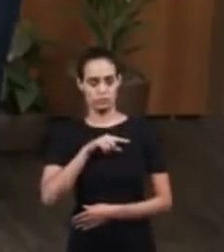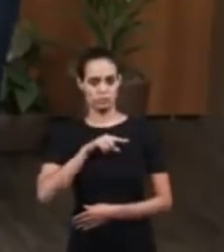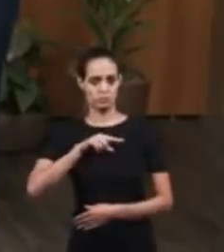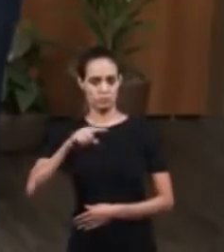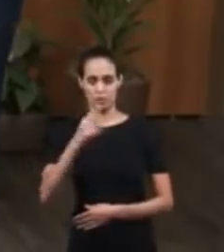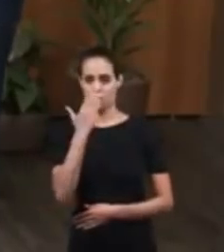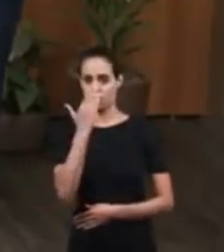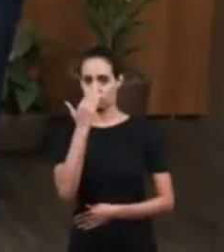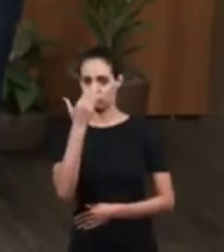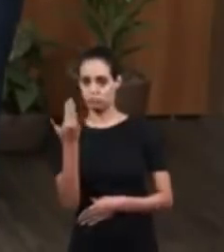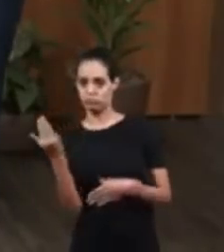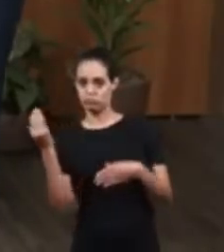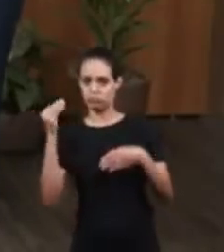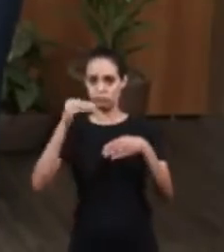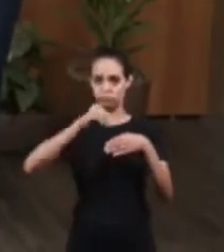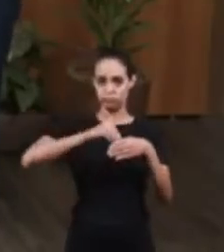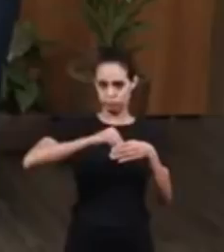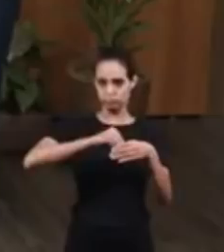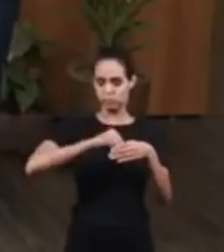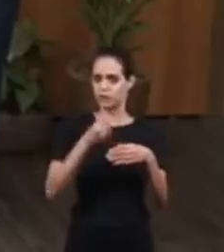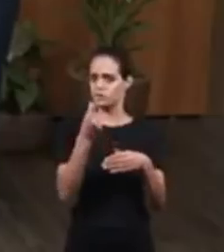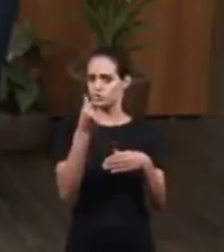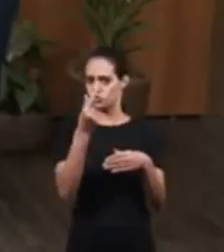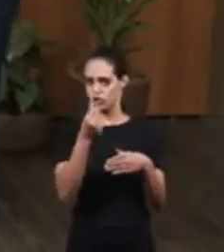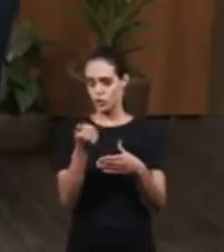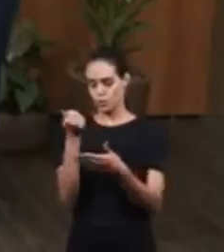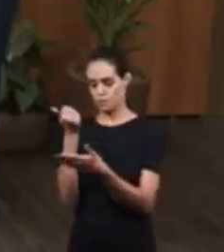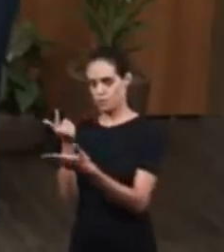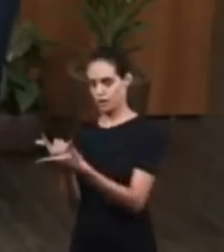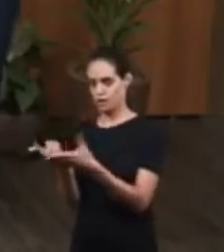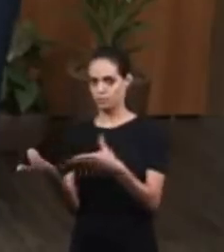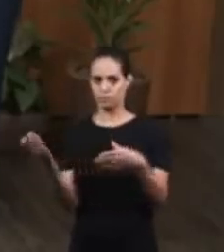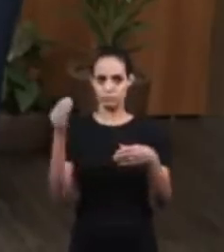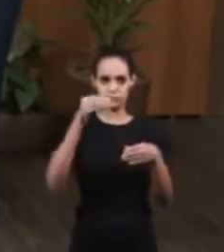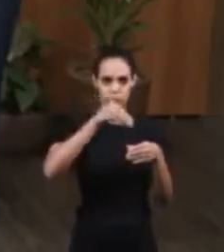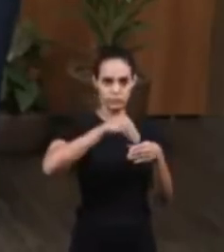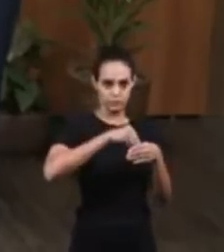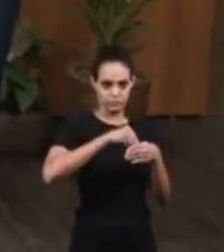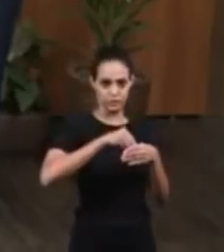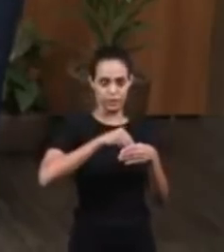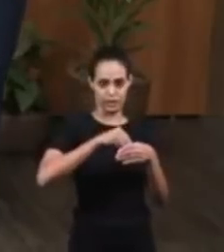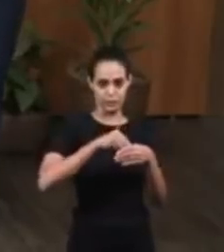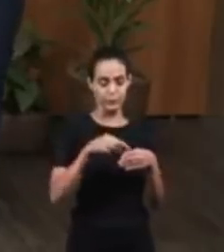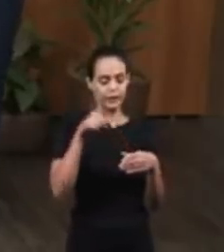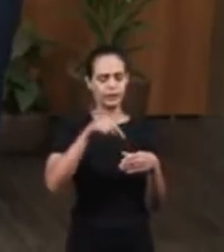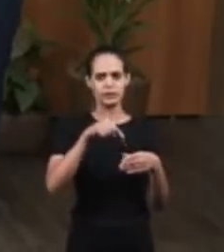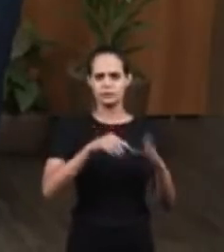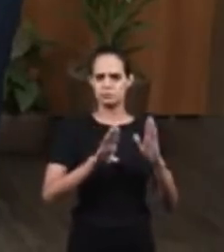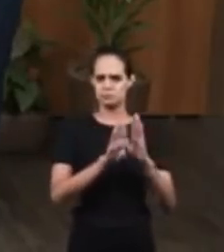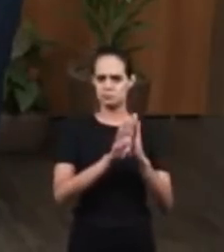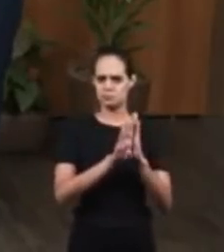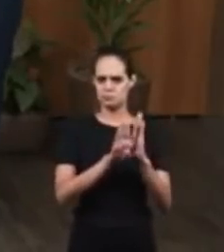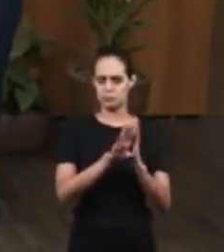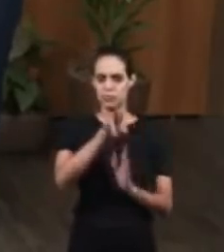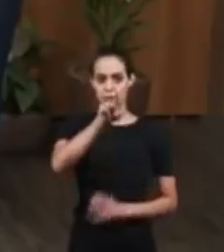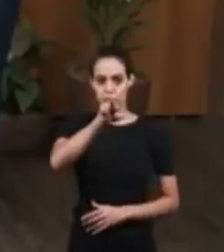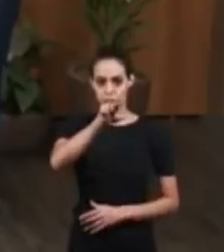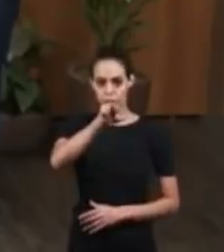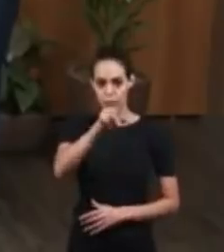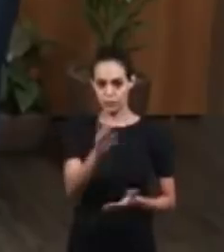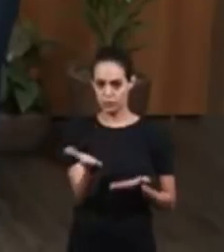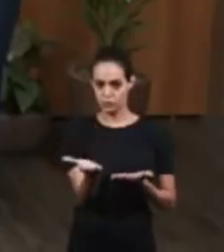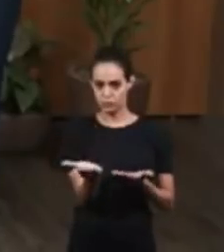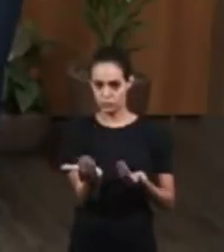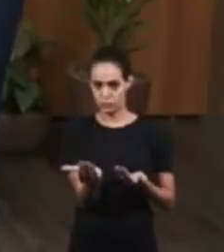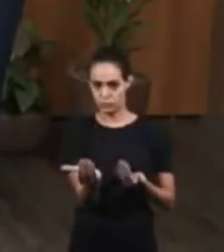bags with food. To return their money and to also put in Benjamin's bag, the youngest